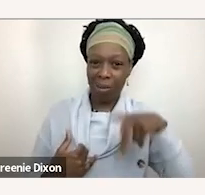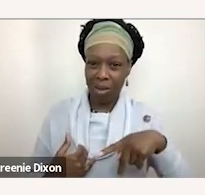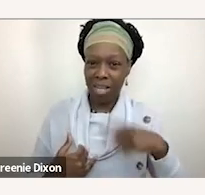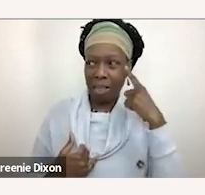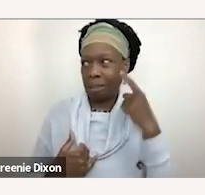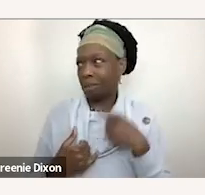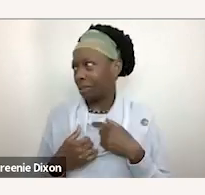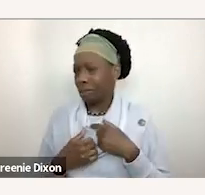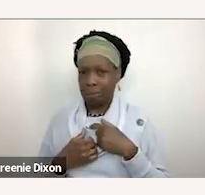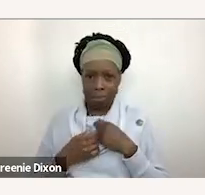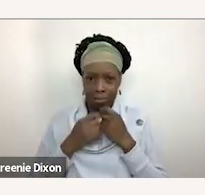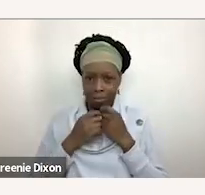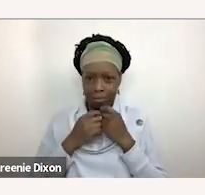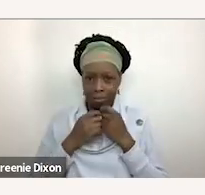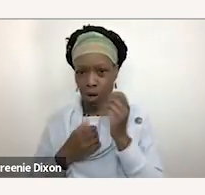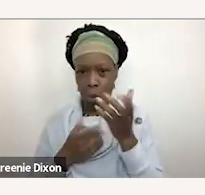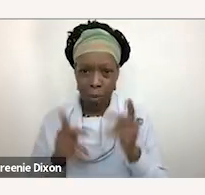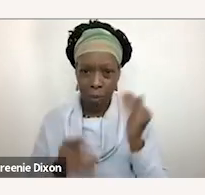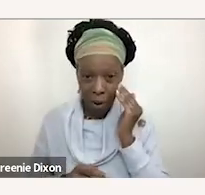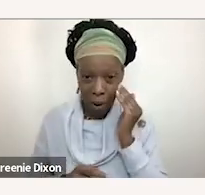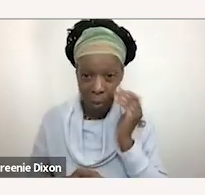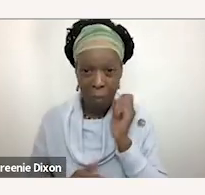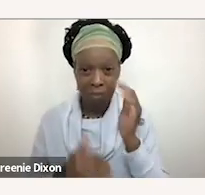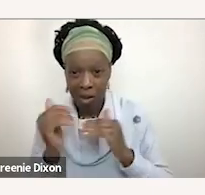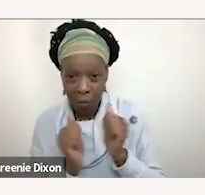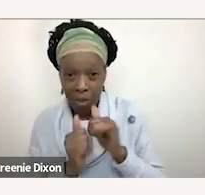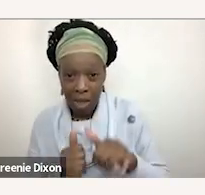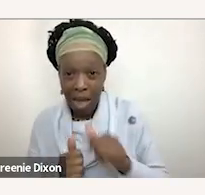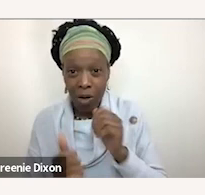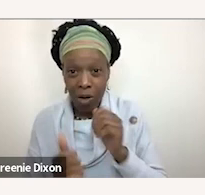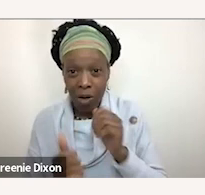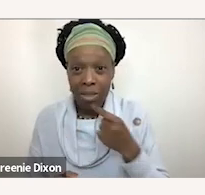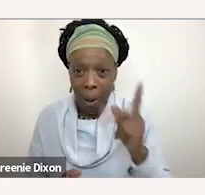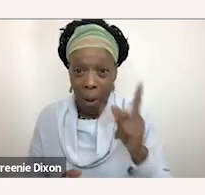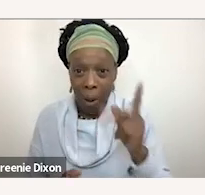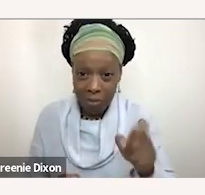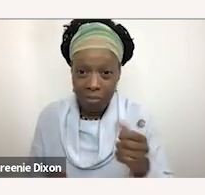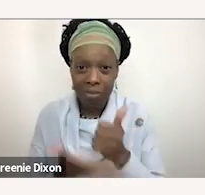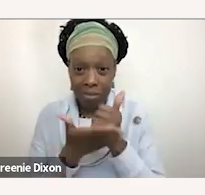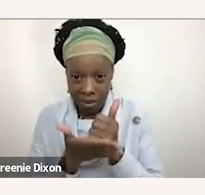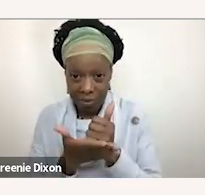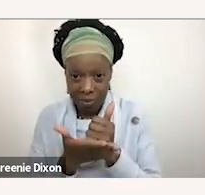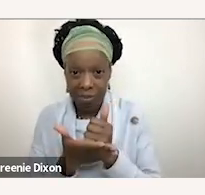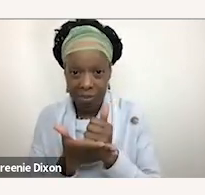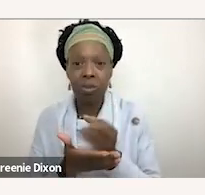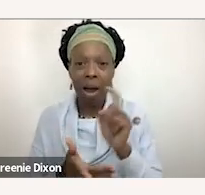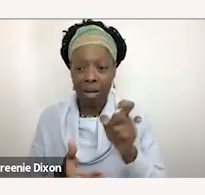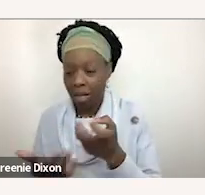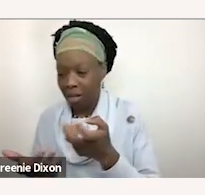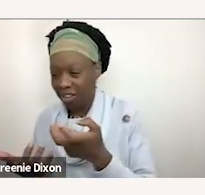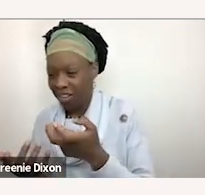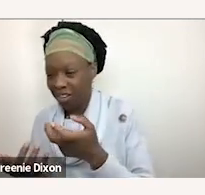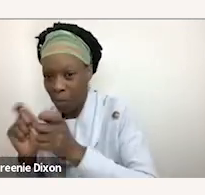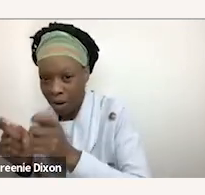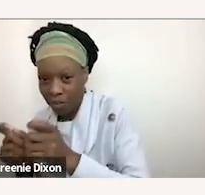i you know i don't feel comfortable with that i don't want to tell people that i need help or i need these modifications and accommodations